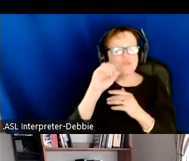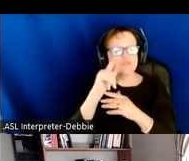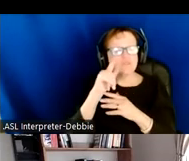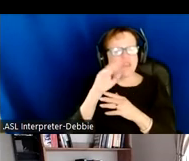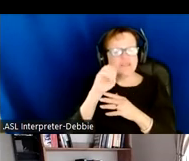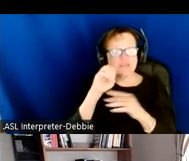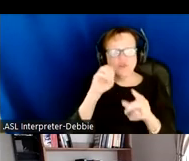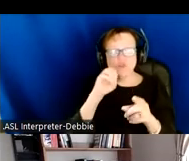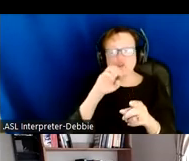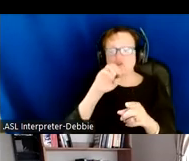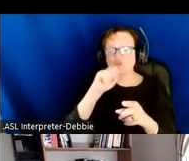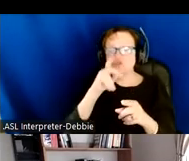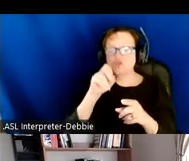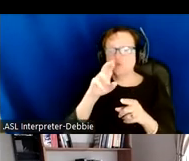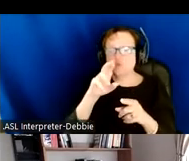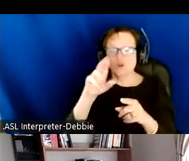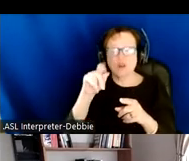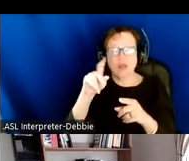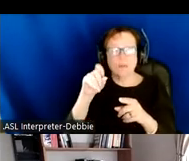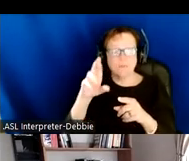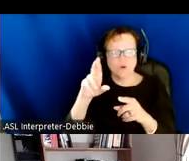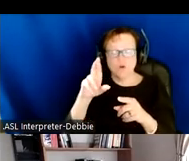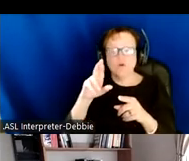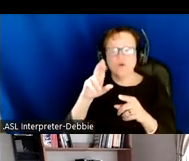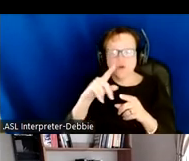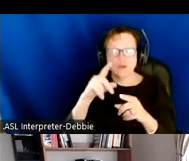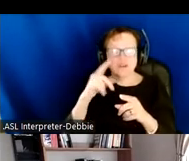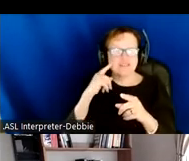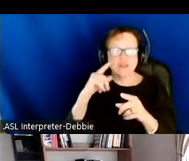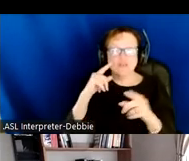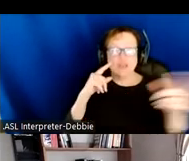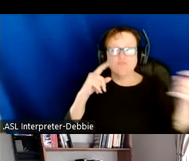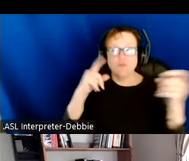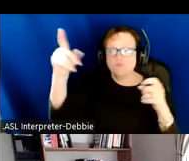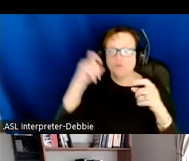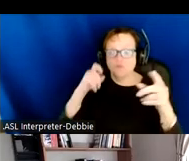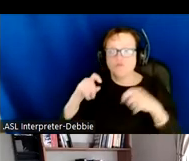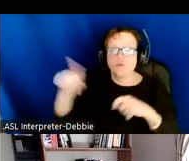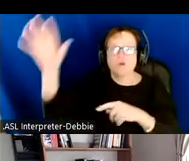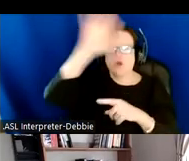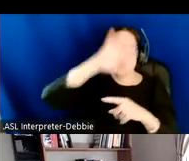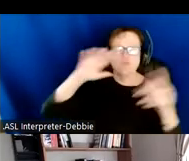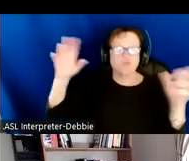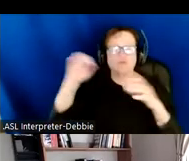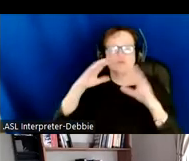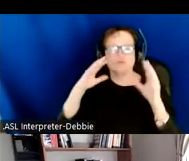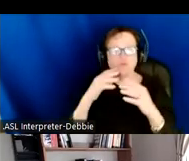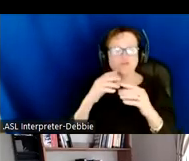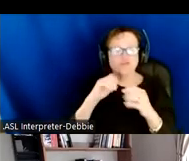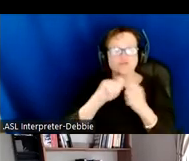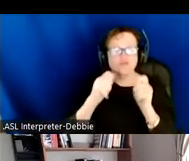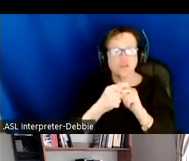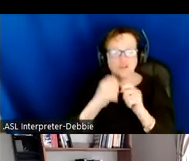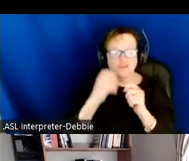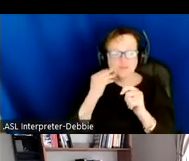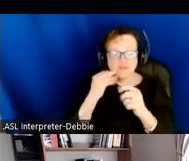called Super Collider that can make sounds sound like they're coming from different places. There's a text-to-speech engine that you can use in order to render speech.